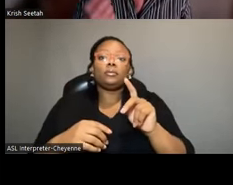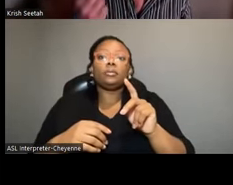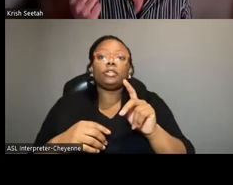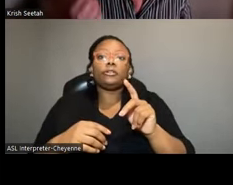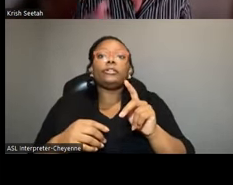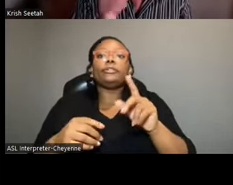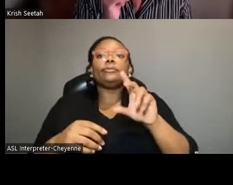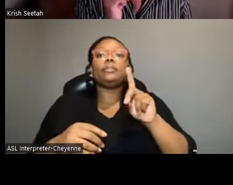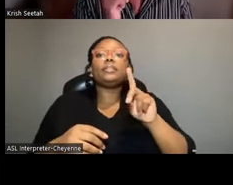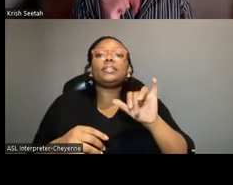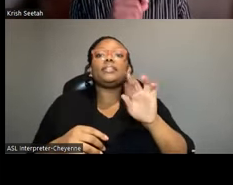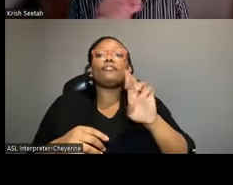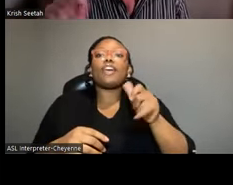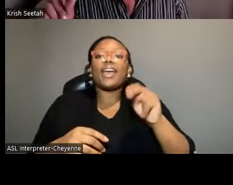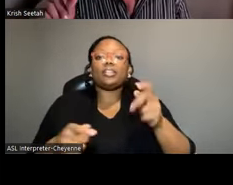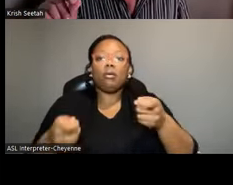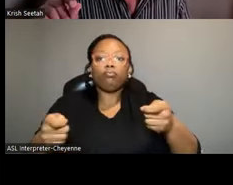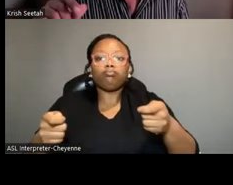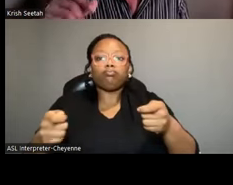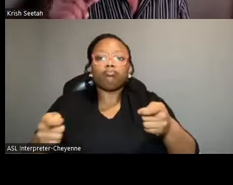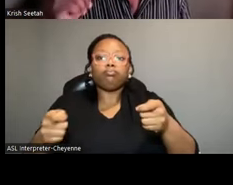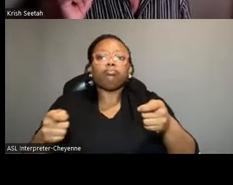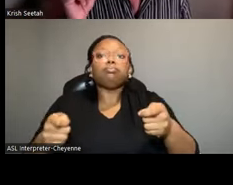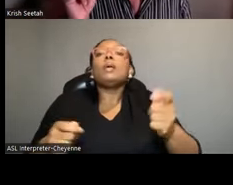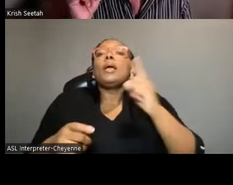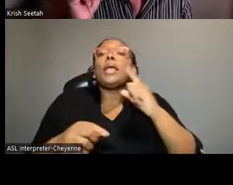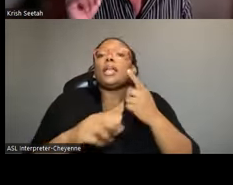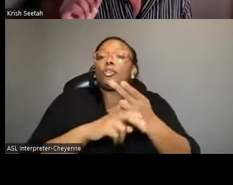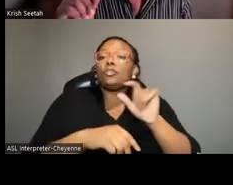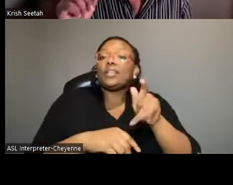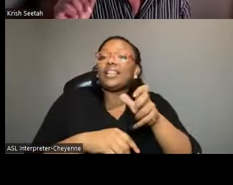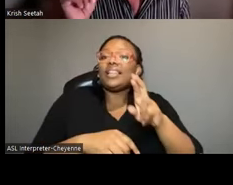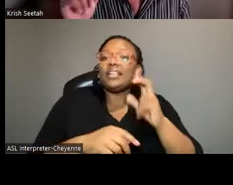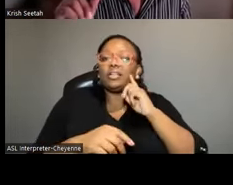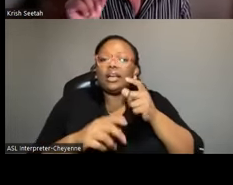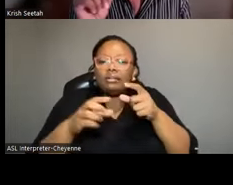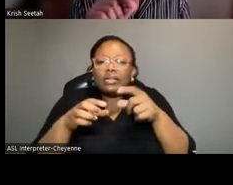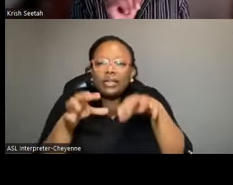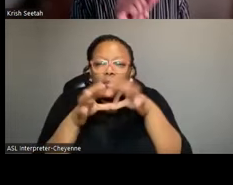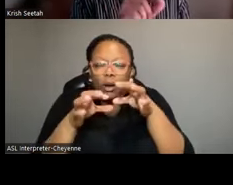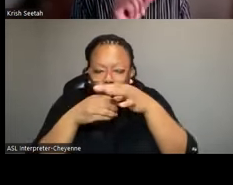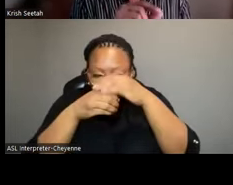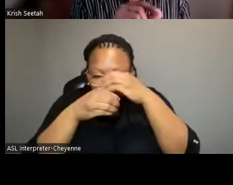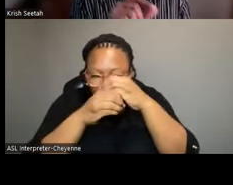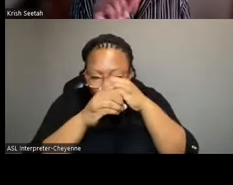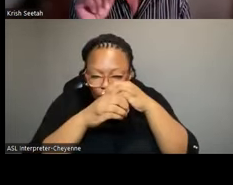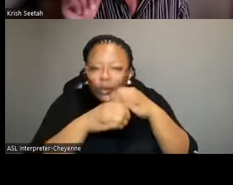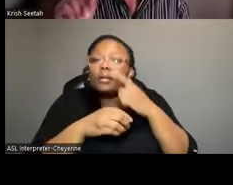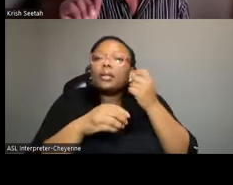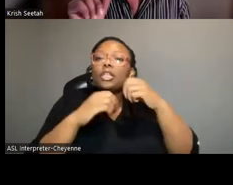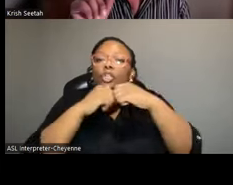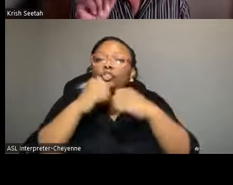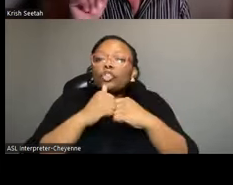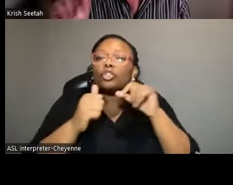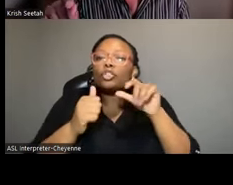basically using high energy laser ablation, to look at the micro crystalline structure of these corals, and what